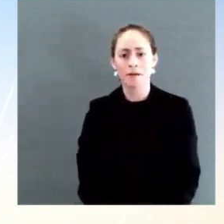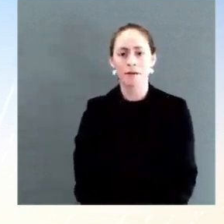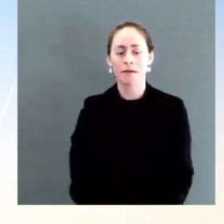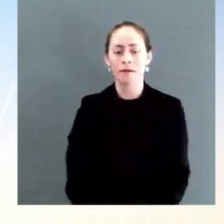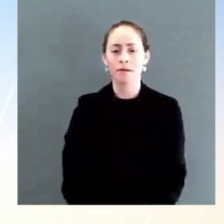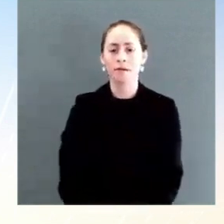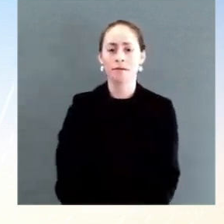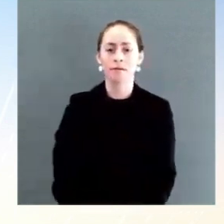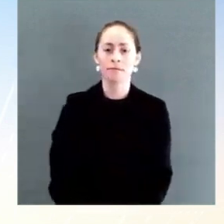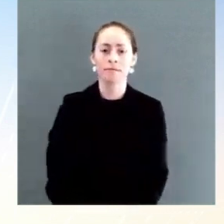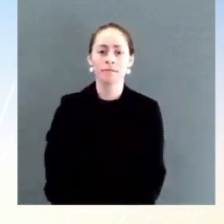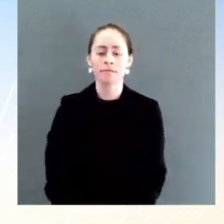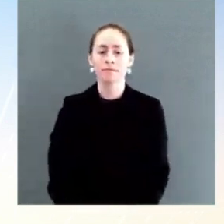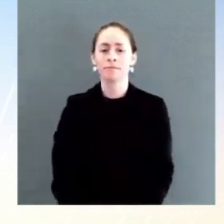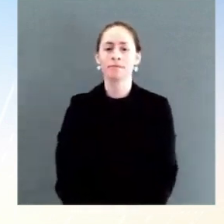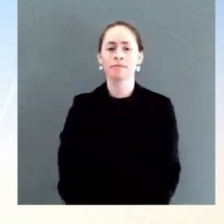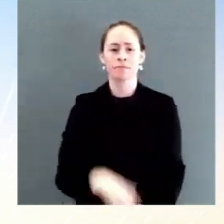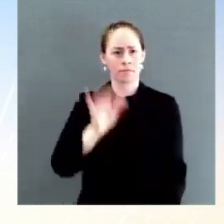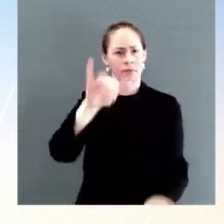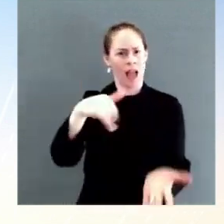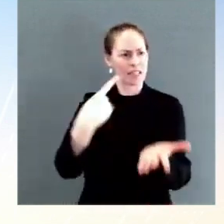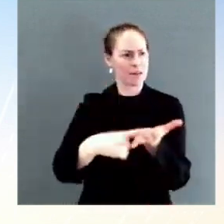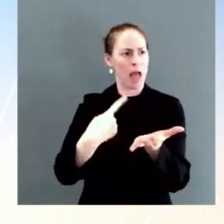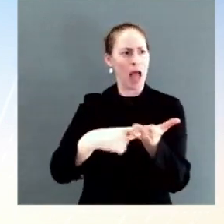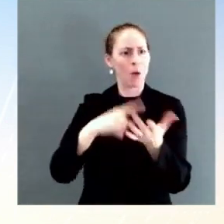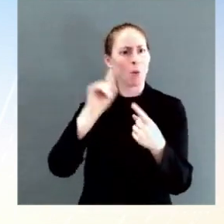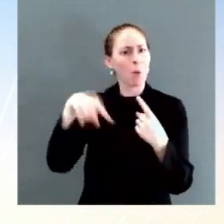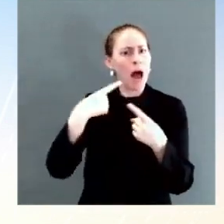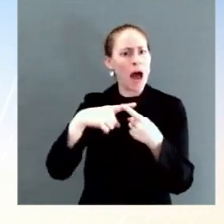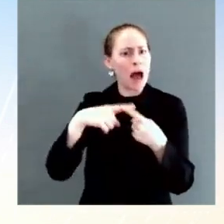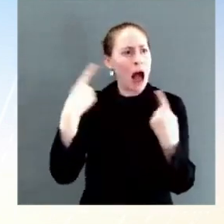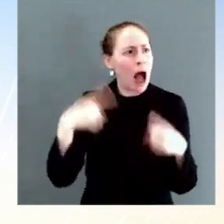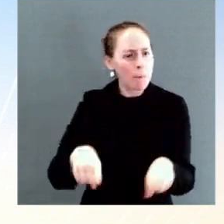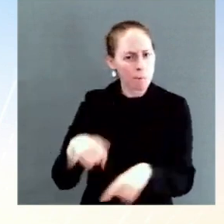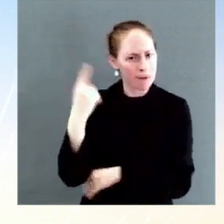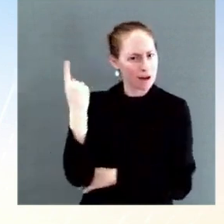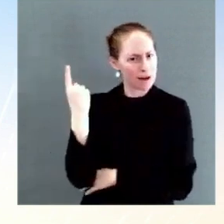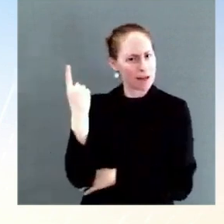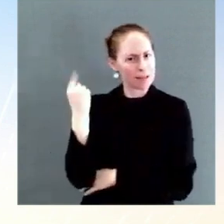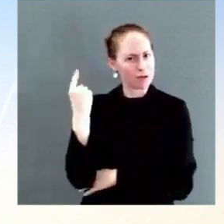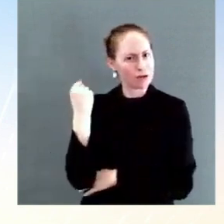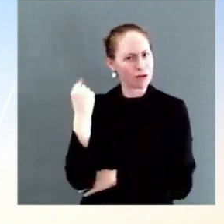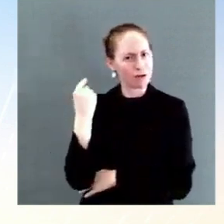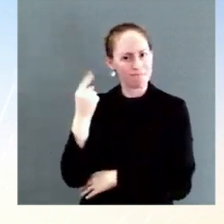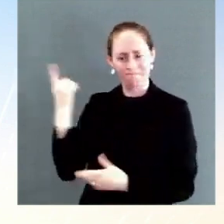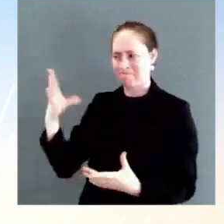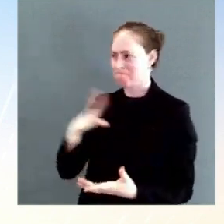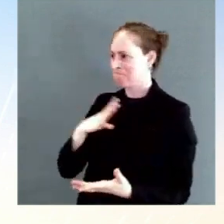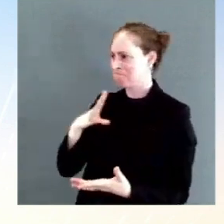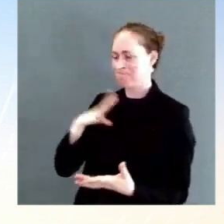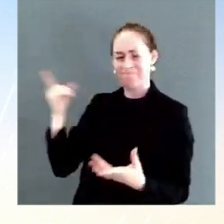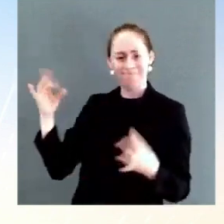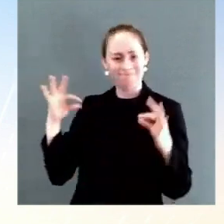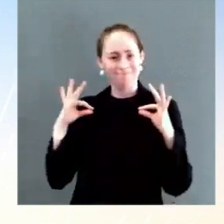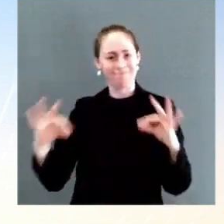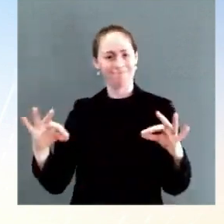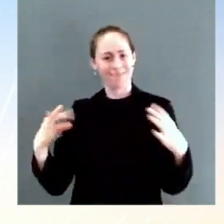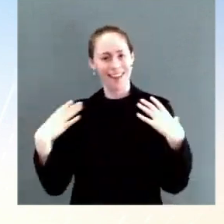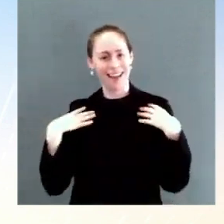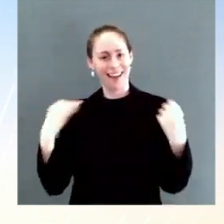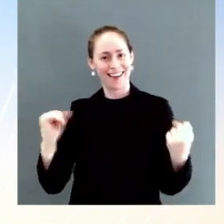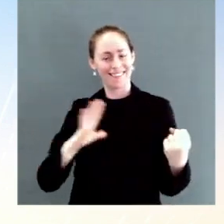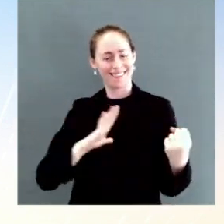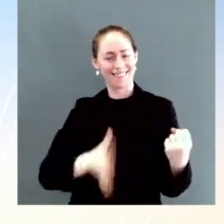healthy, as you saw, the release of his, of his medical report from last week. And he has tested regularly, as Zeke